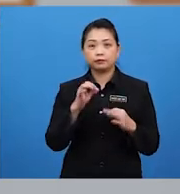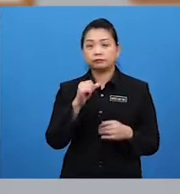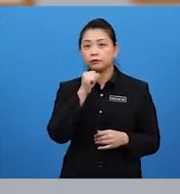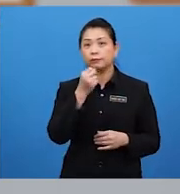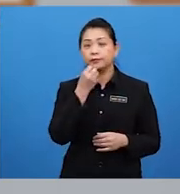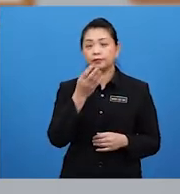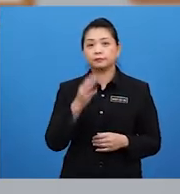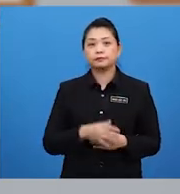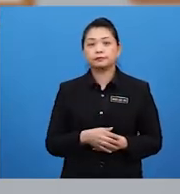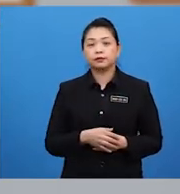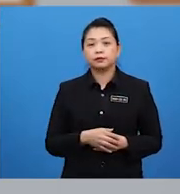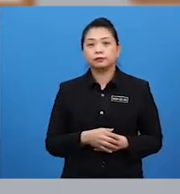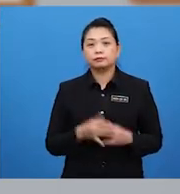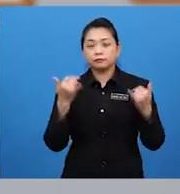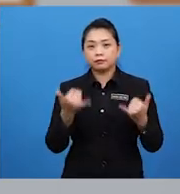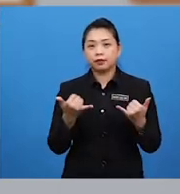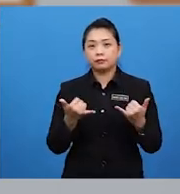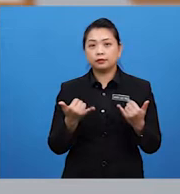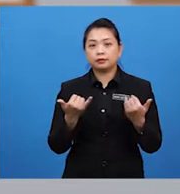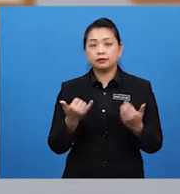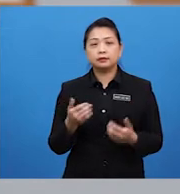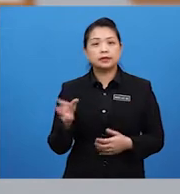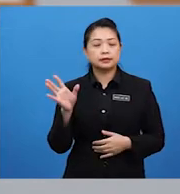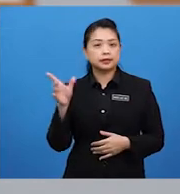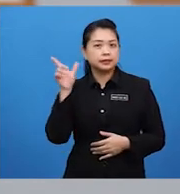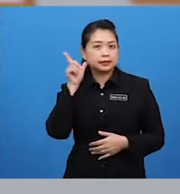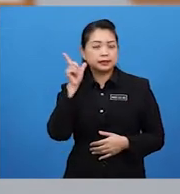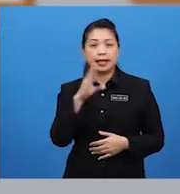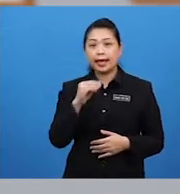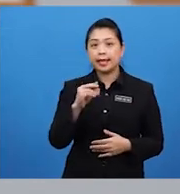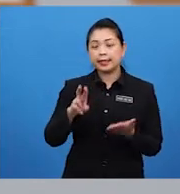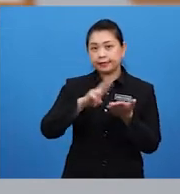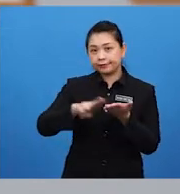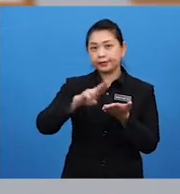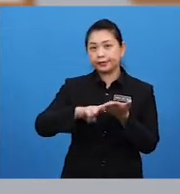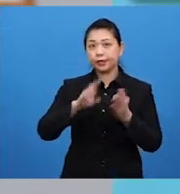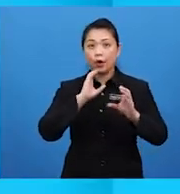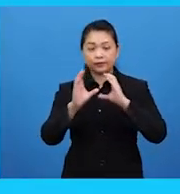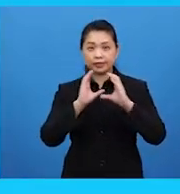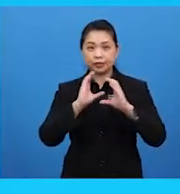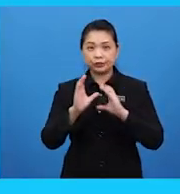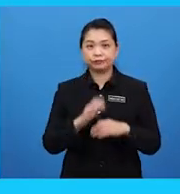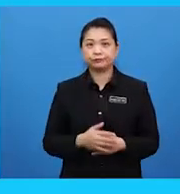mentioned Now, let's listen and read the conversation